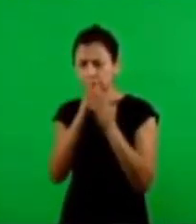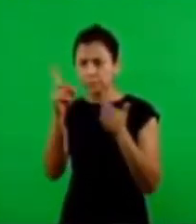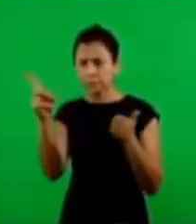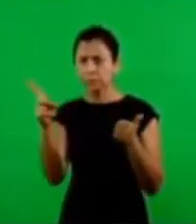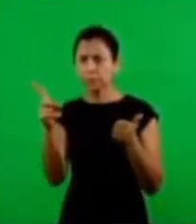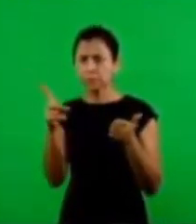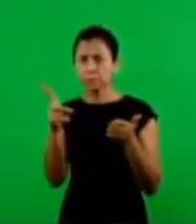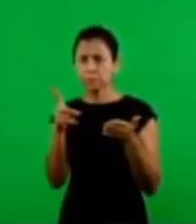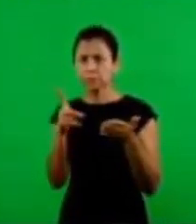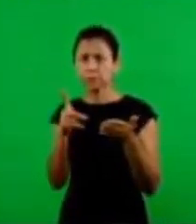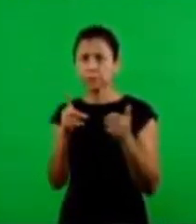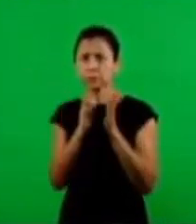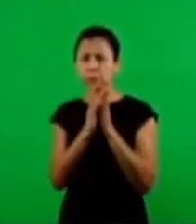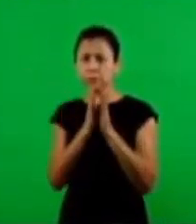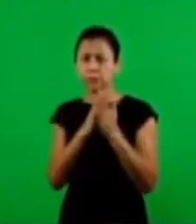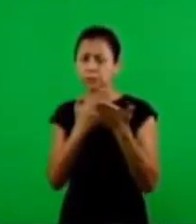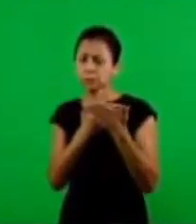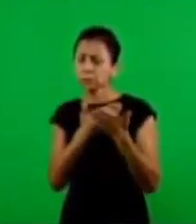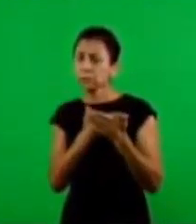has to pray